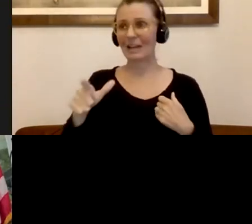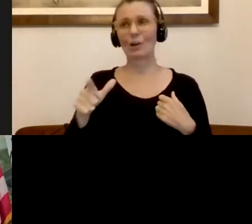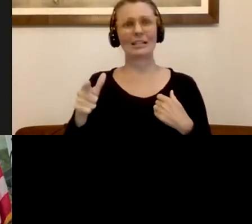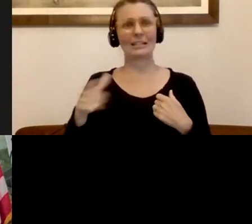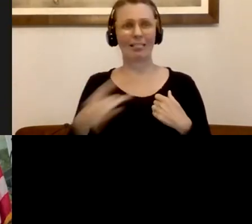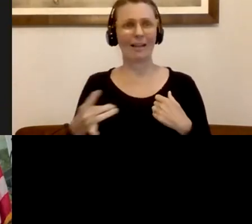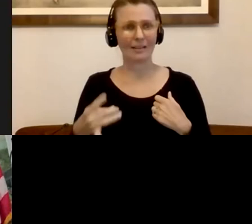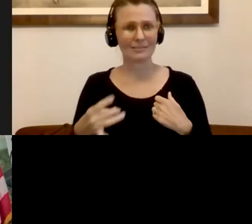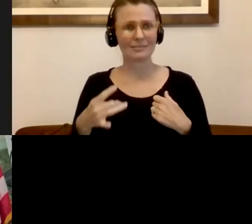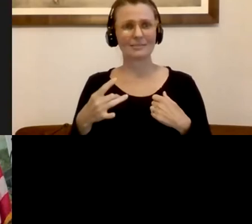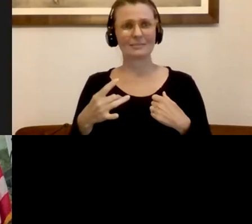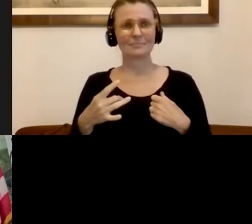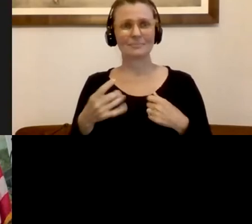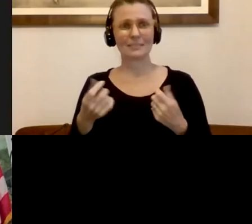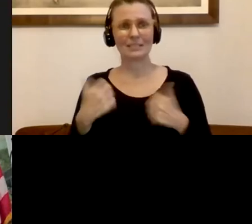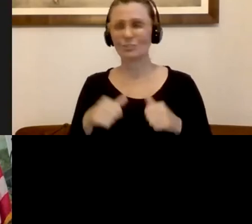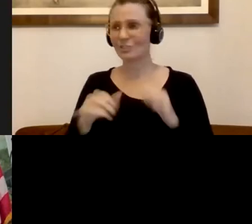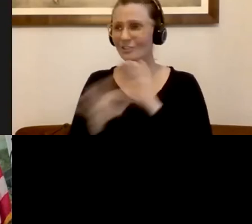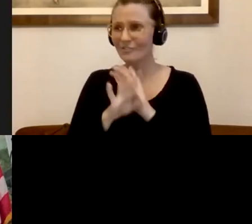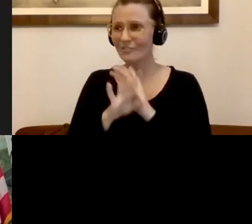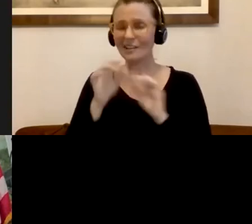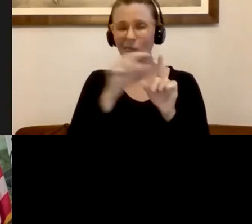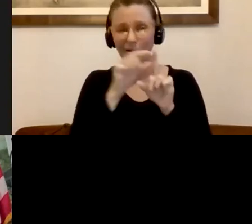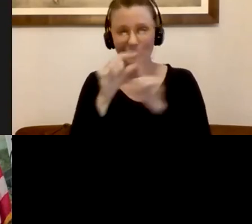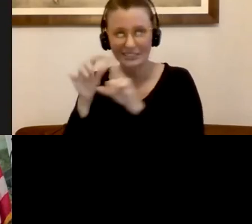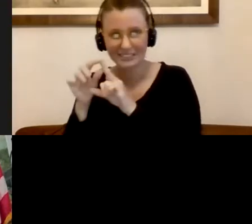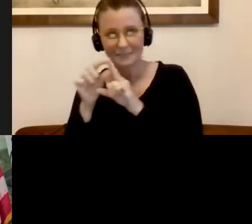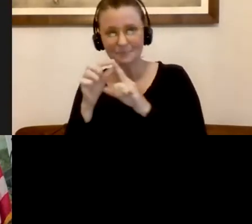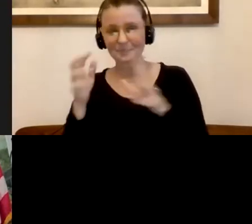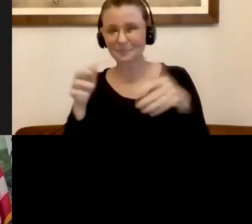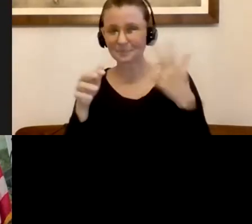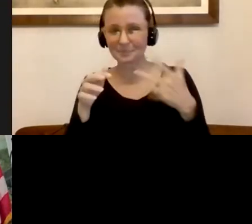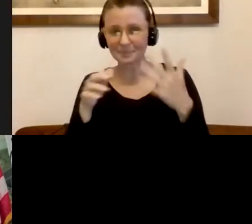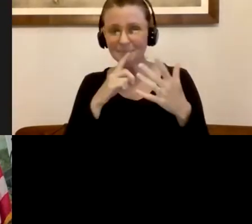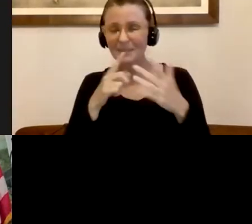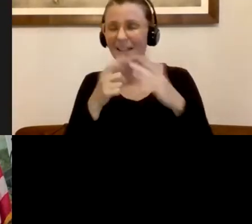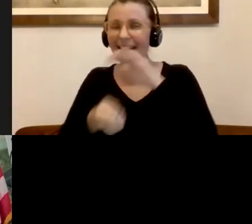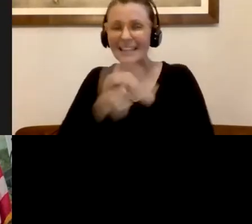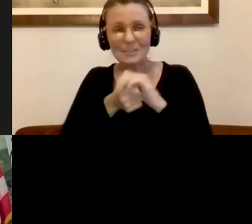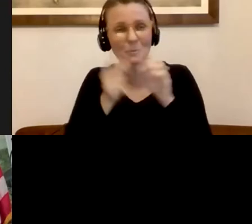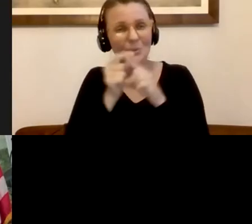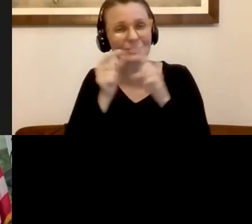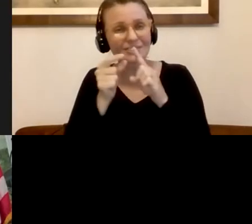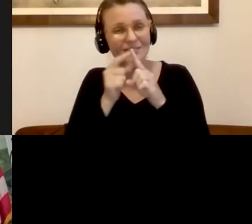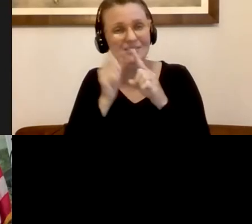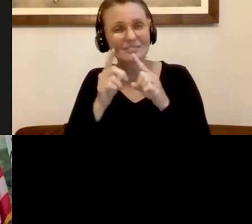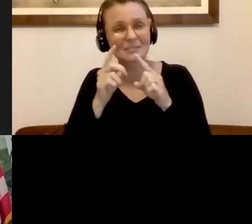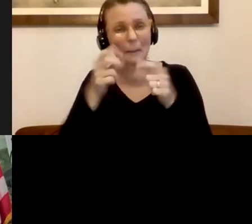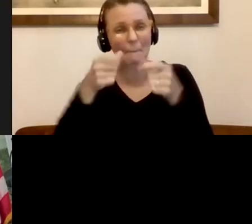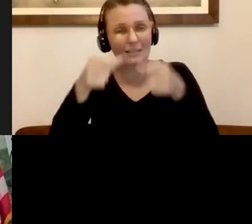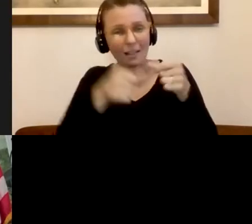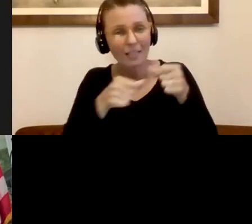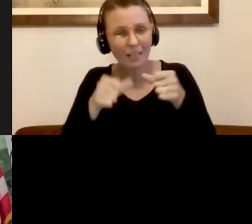find the words in the, the, the, uh, the hidden words in the, in the puzzle. And,